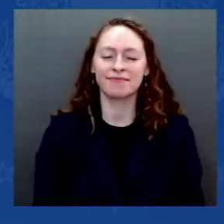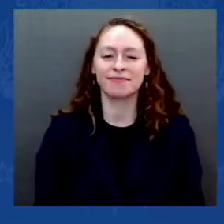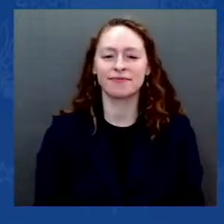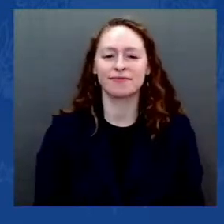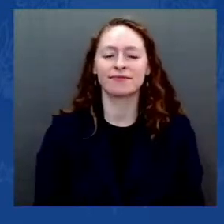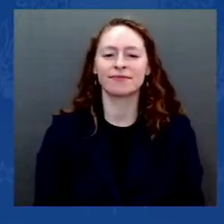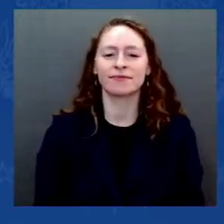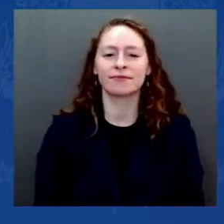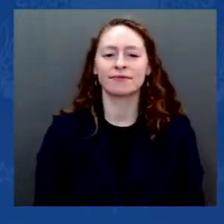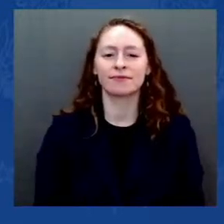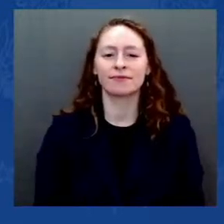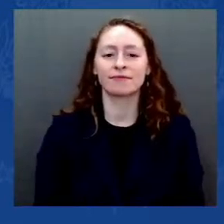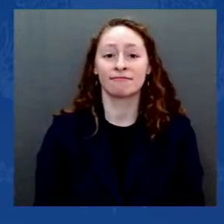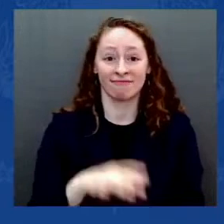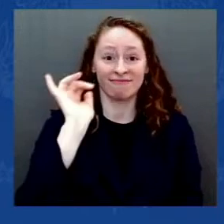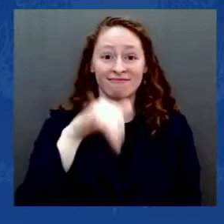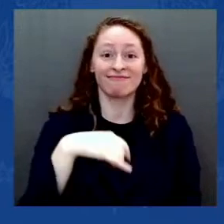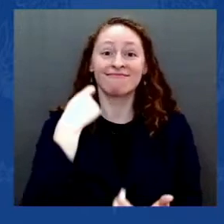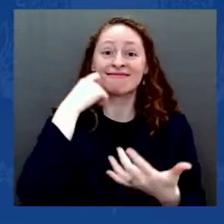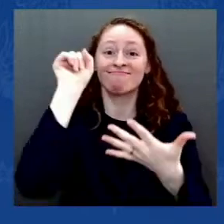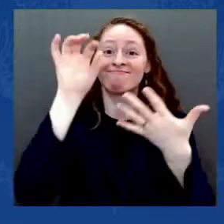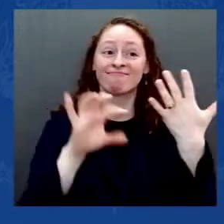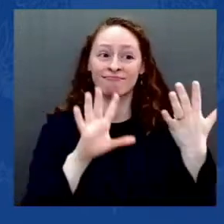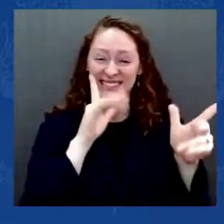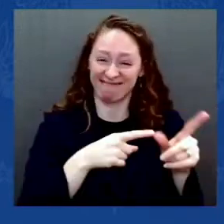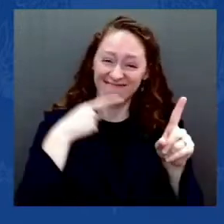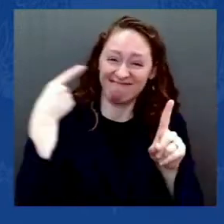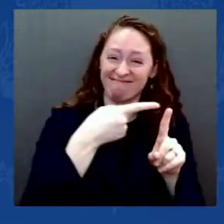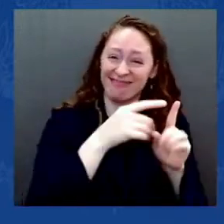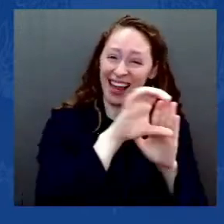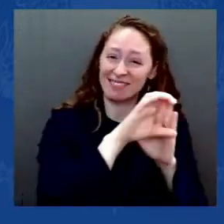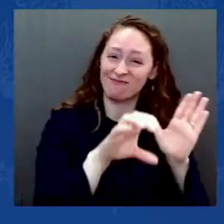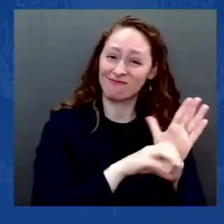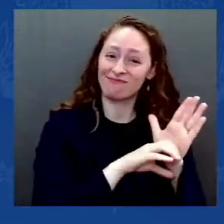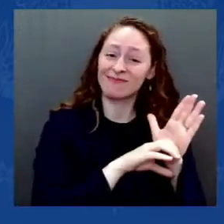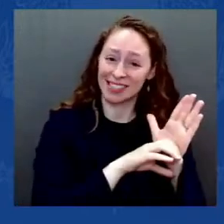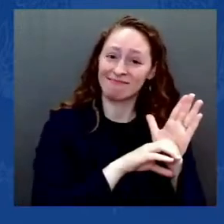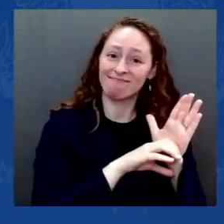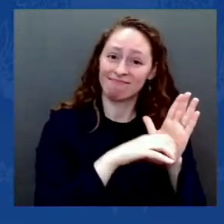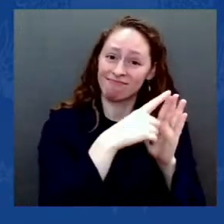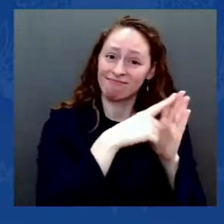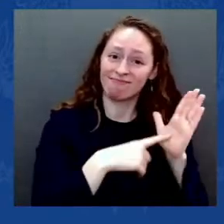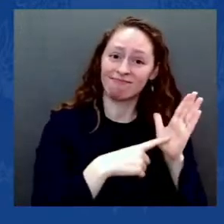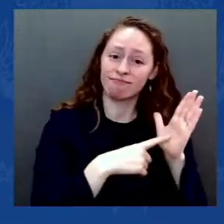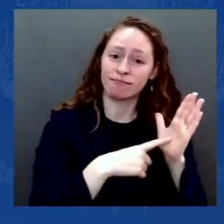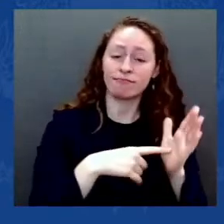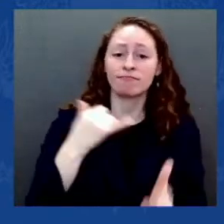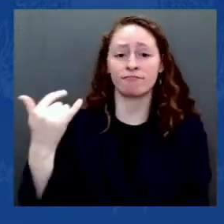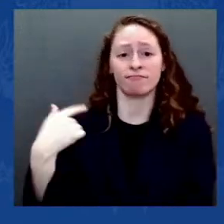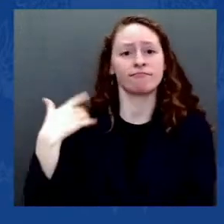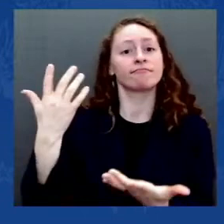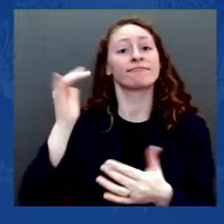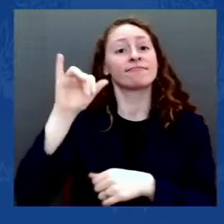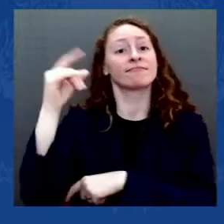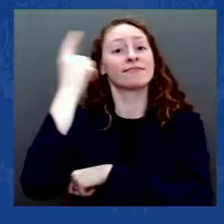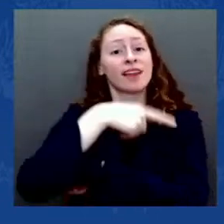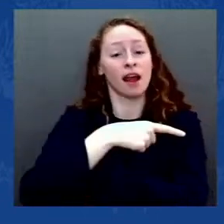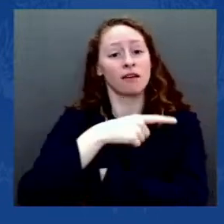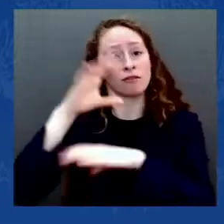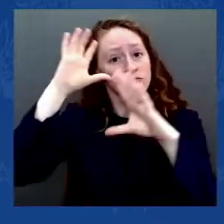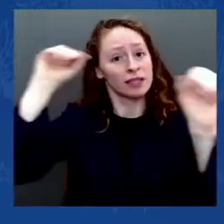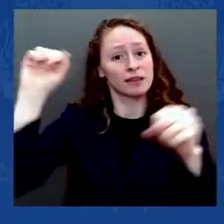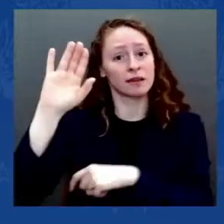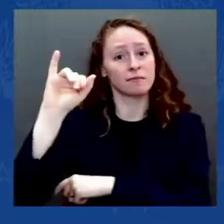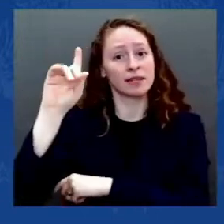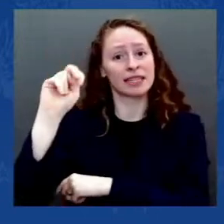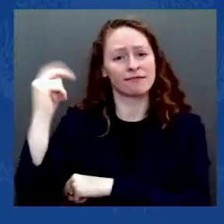President Biden and I swore an oath to uphold and defend. And that is the enduring promise of the United